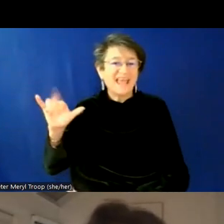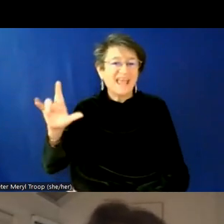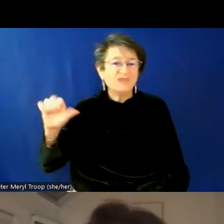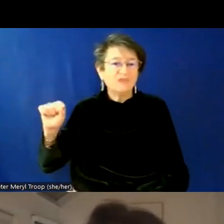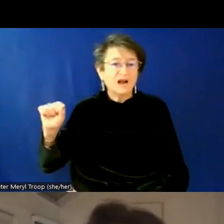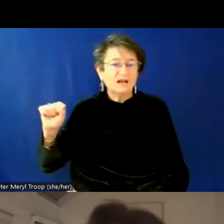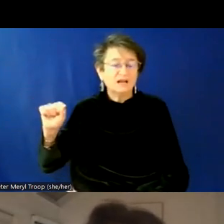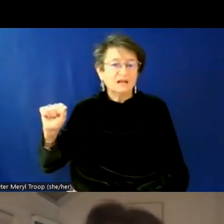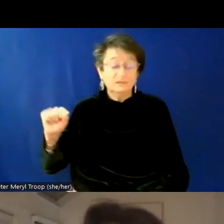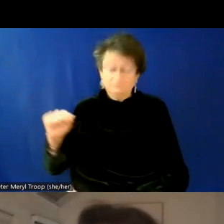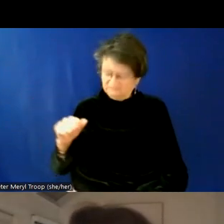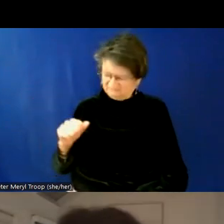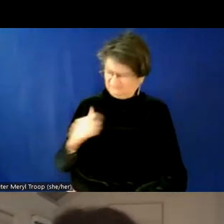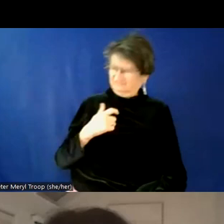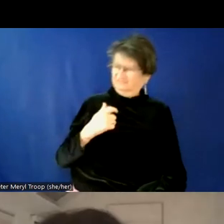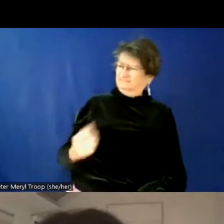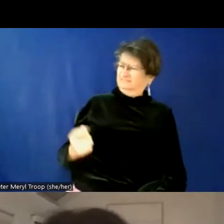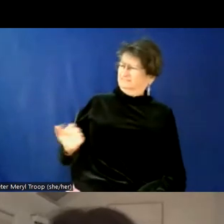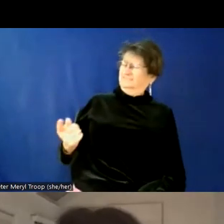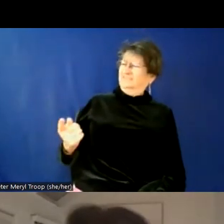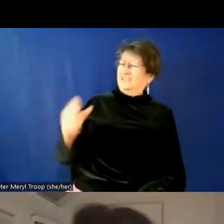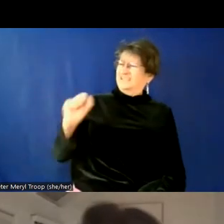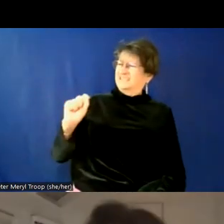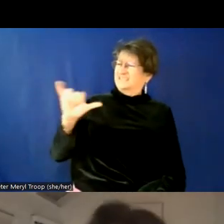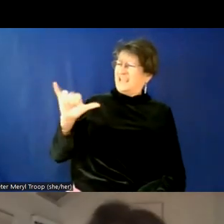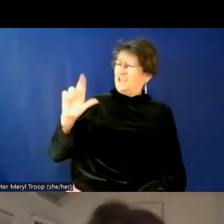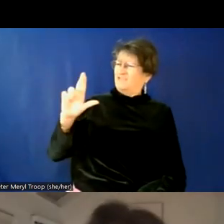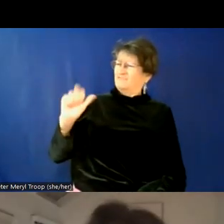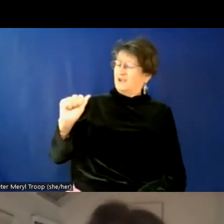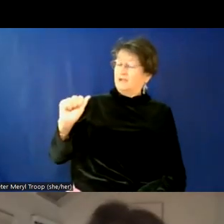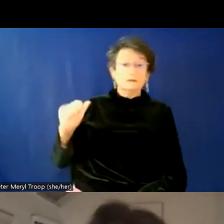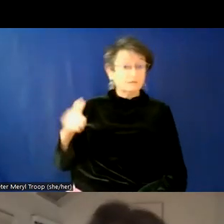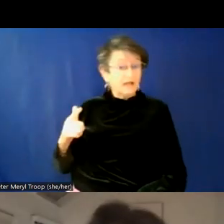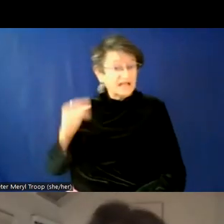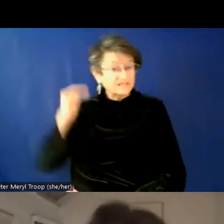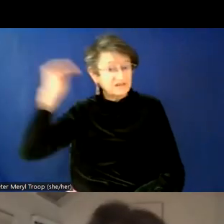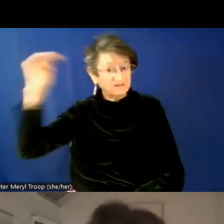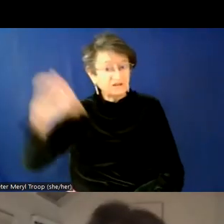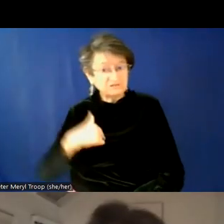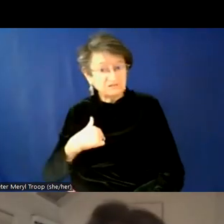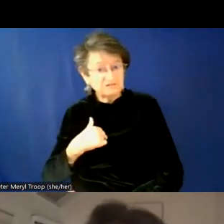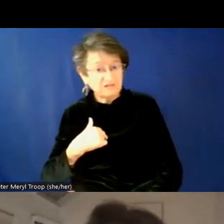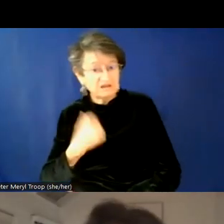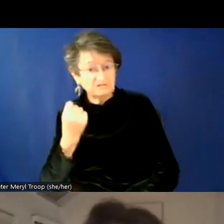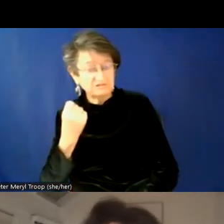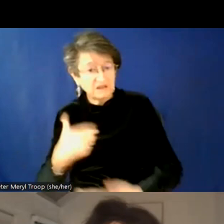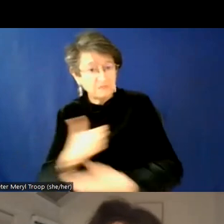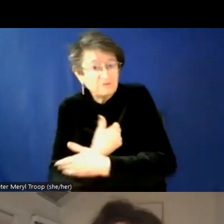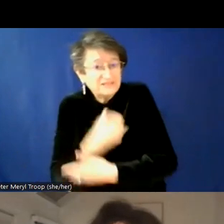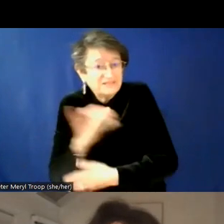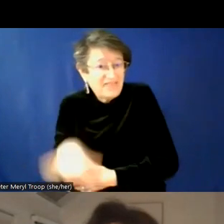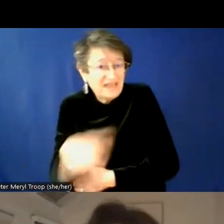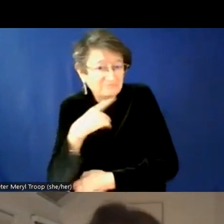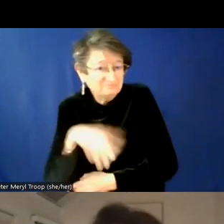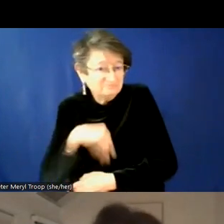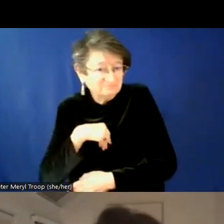slightly annoying as a child, because I didn't understand it as an adult, I embraced a little bit more. Um, but you know, but I do think that that's, that it's an,